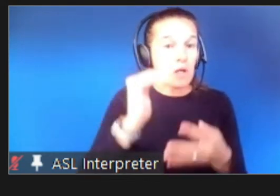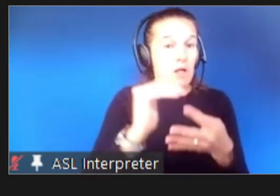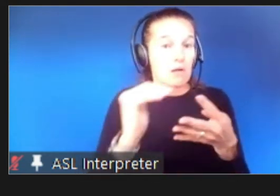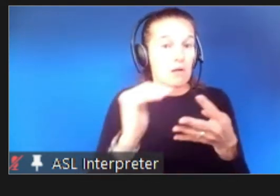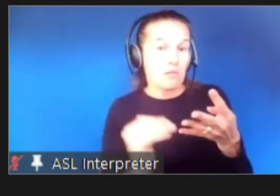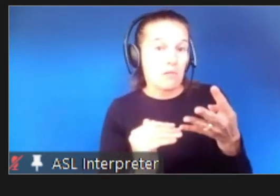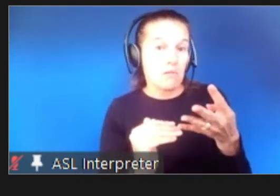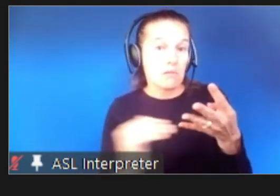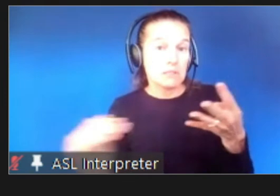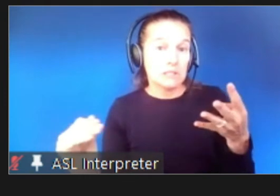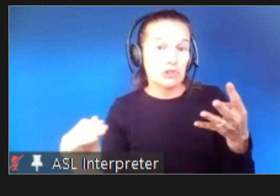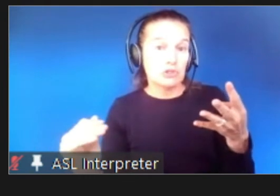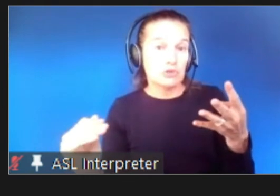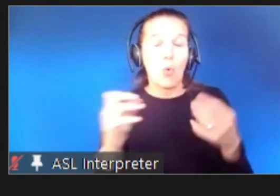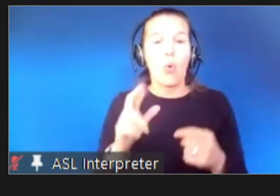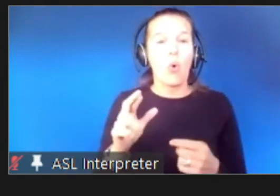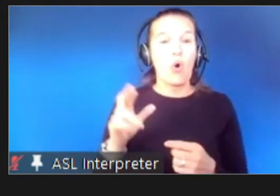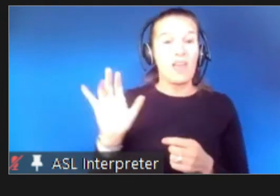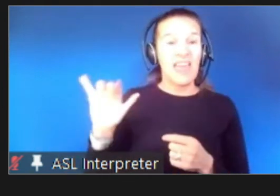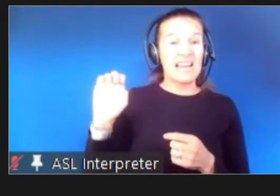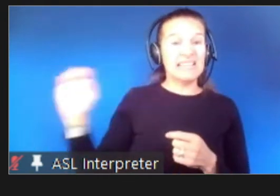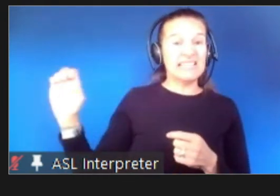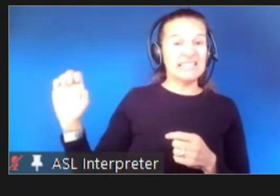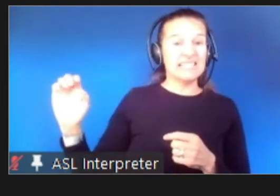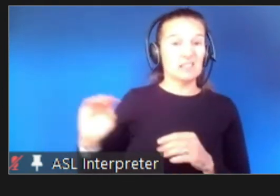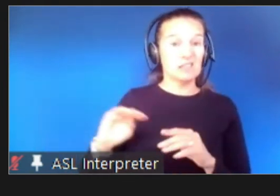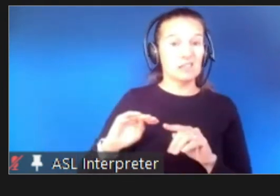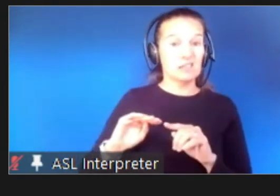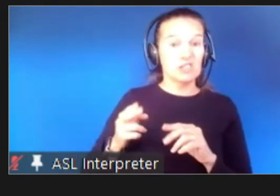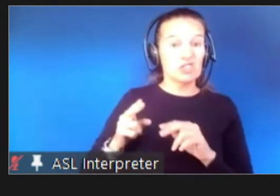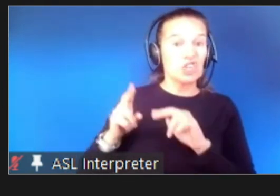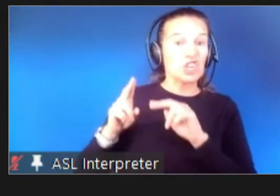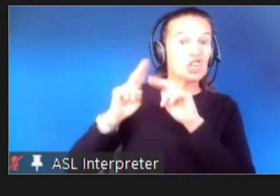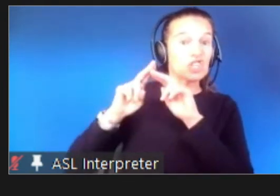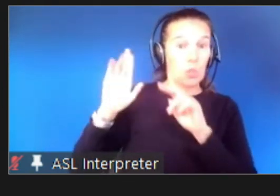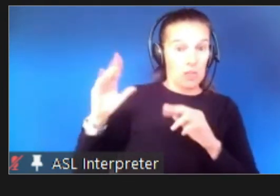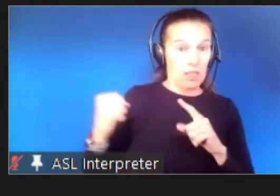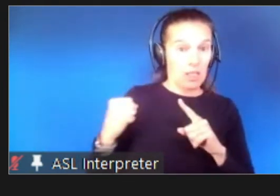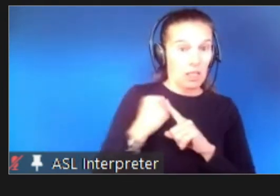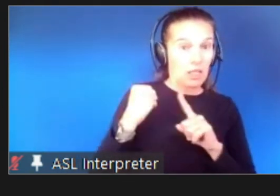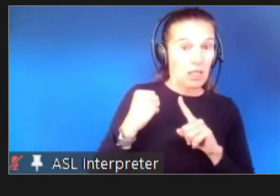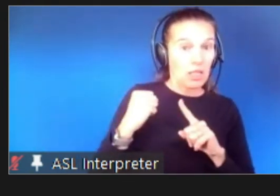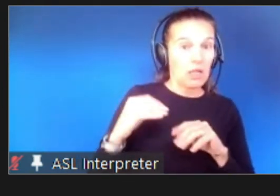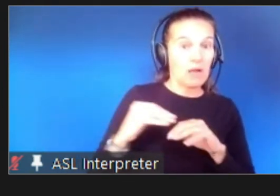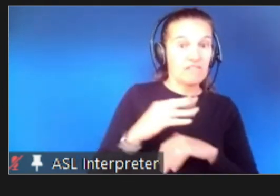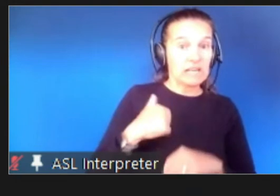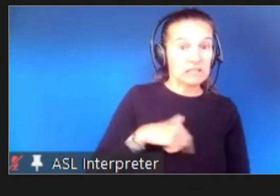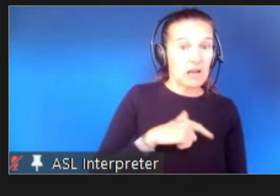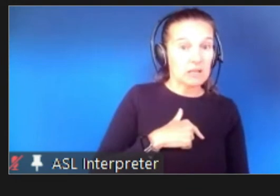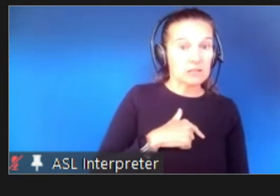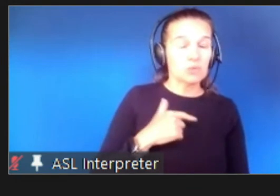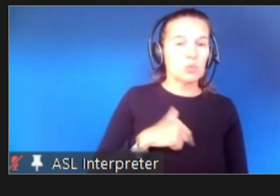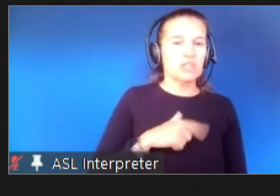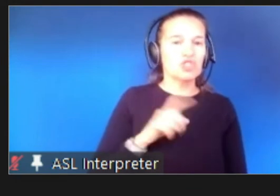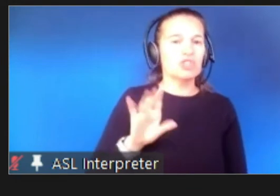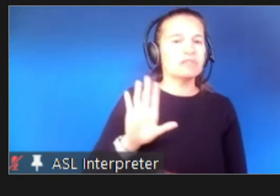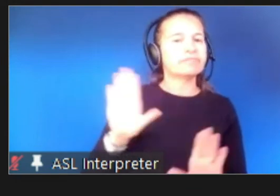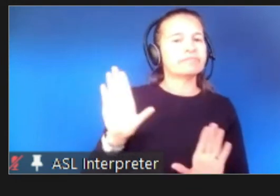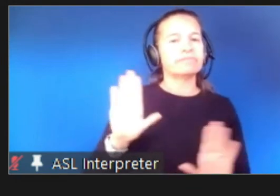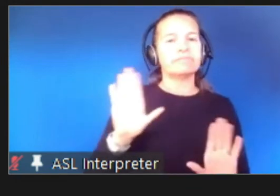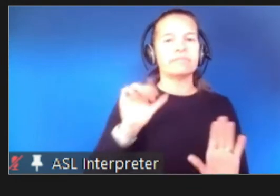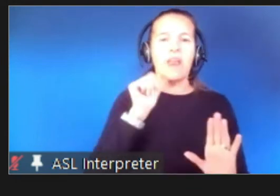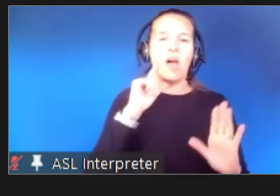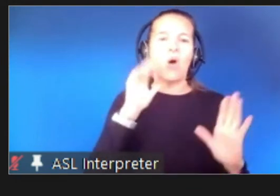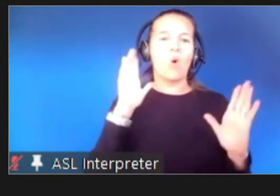we're seeing from the surge back east actually something that's more acute and that we we um we shouldn't get our hopes up that things are going to be